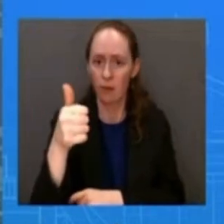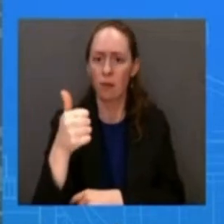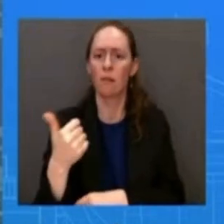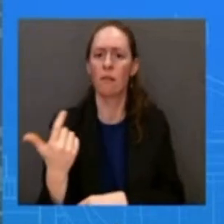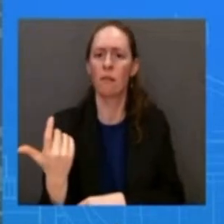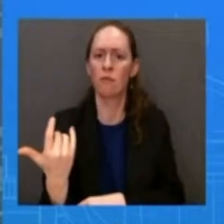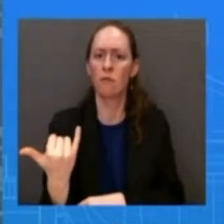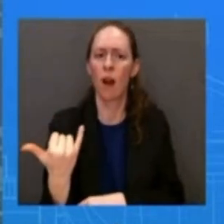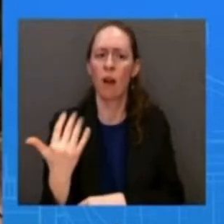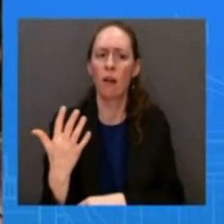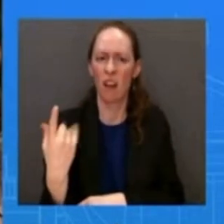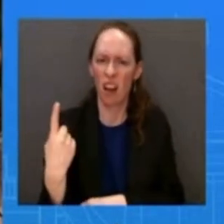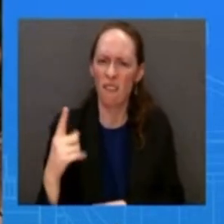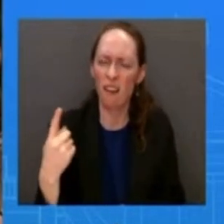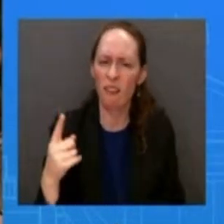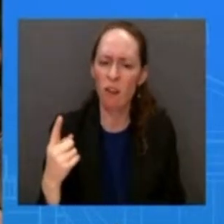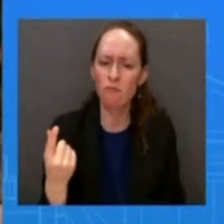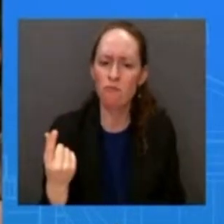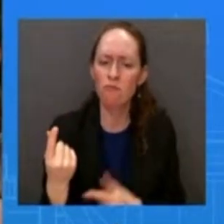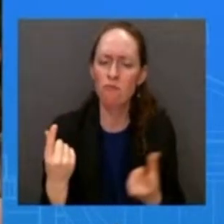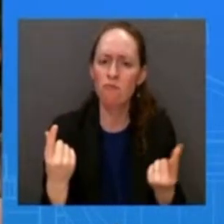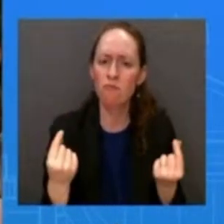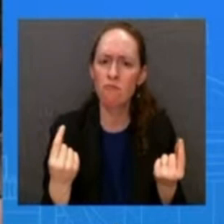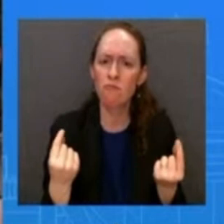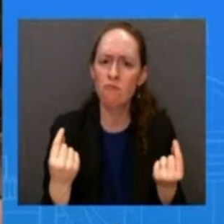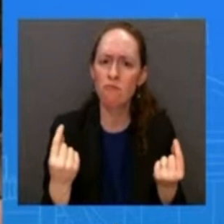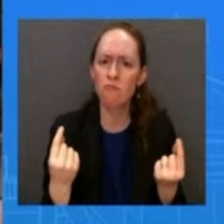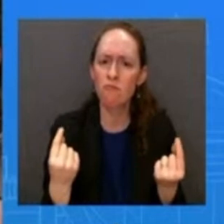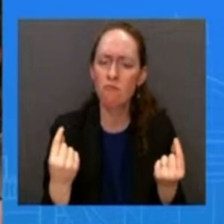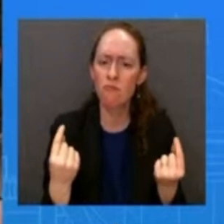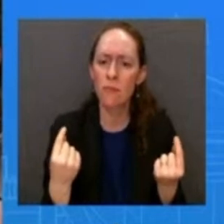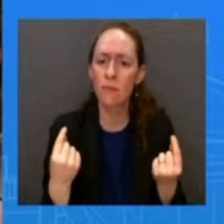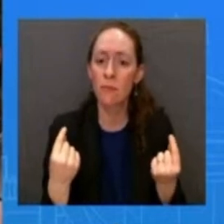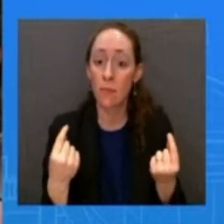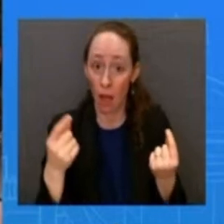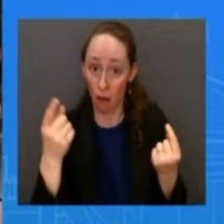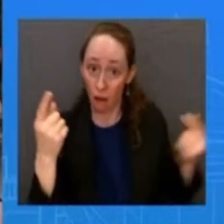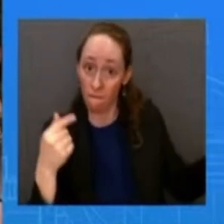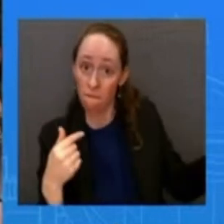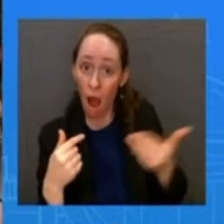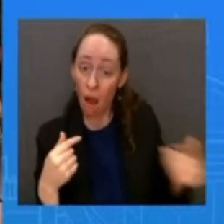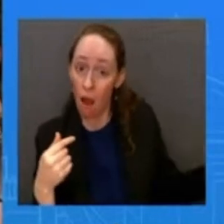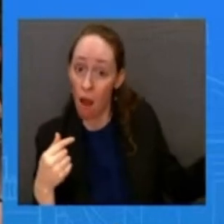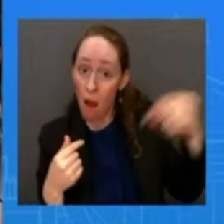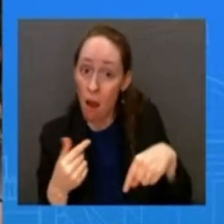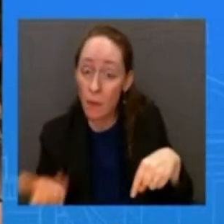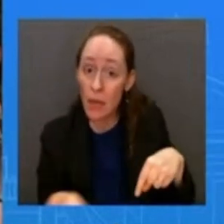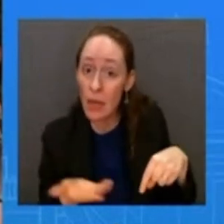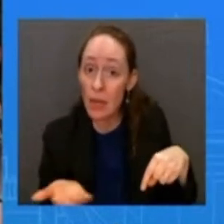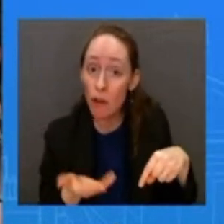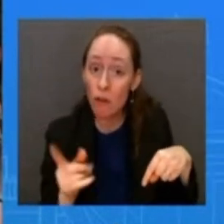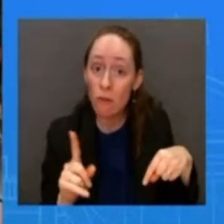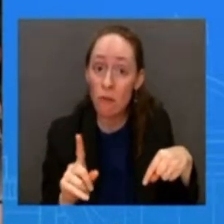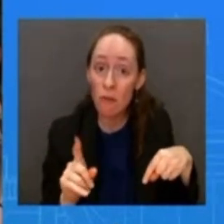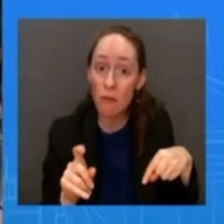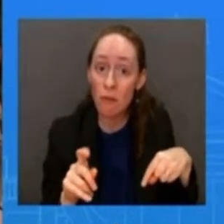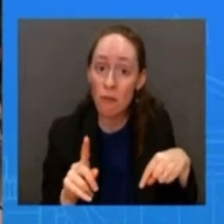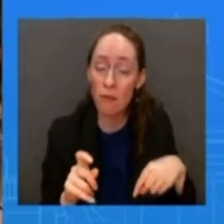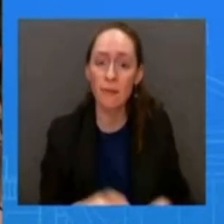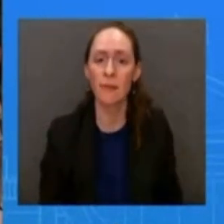to the white house uh this summer and on a lighter note is the president celebrating the valentine's day